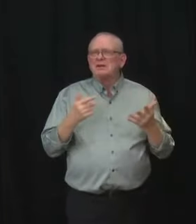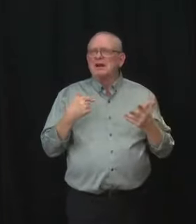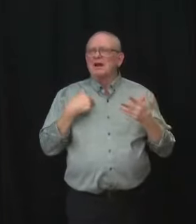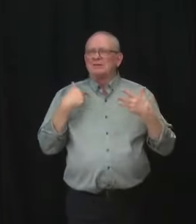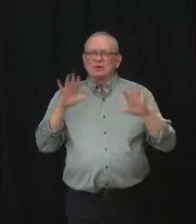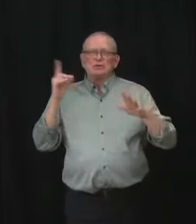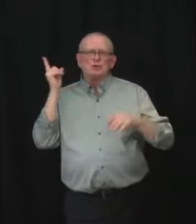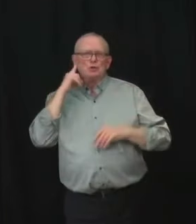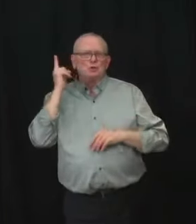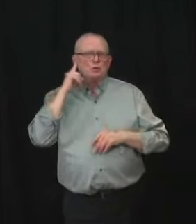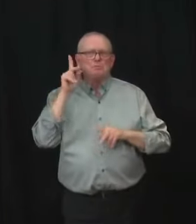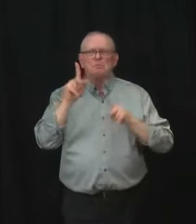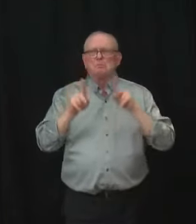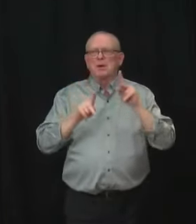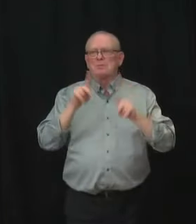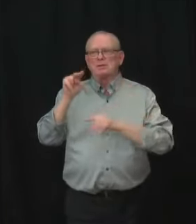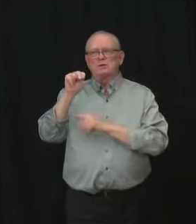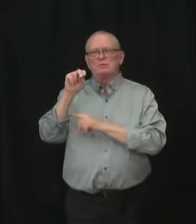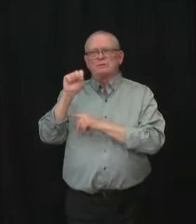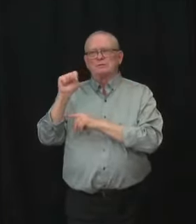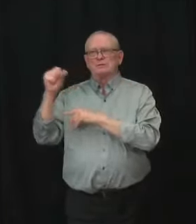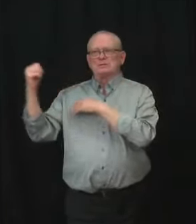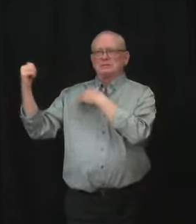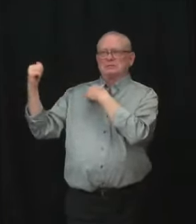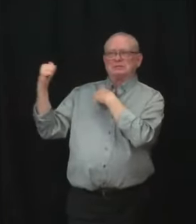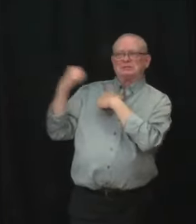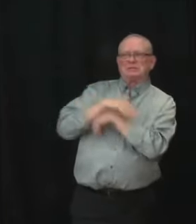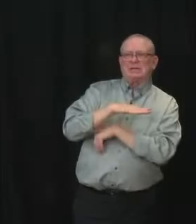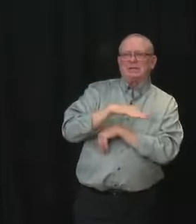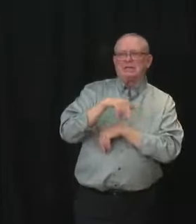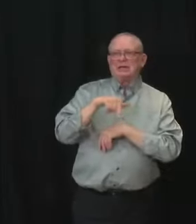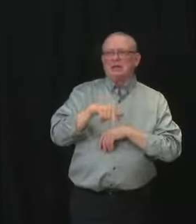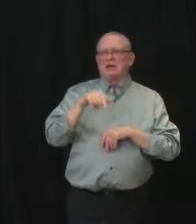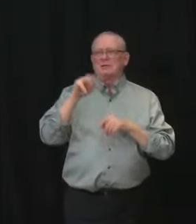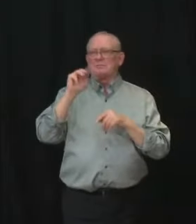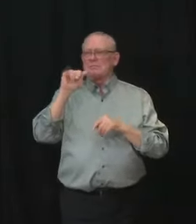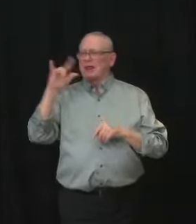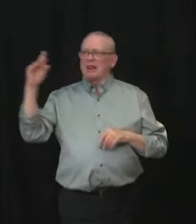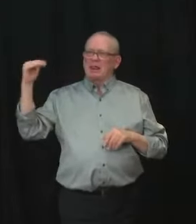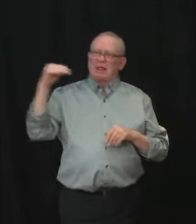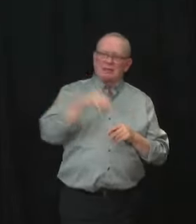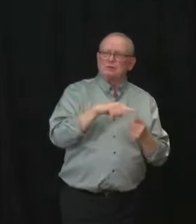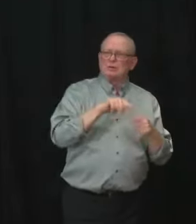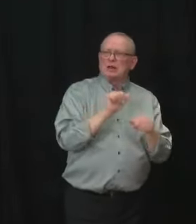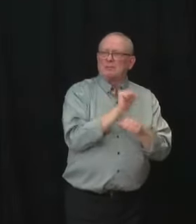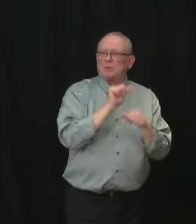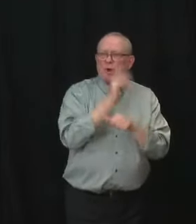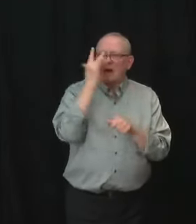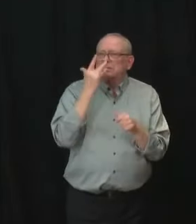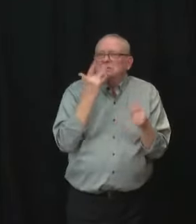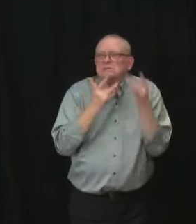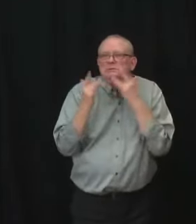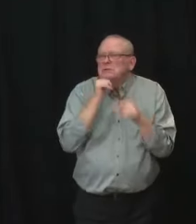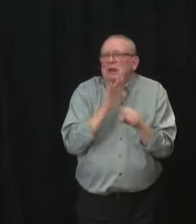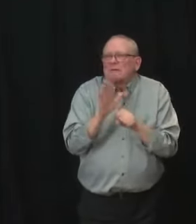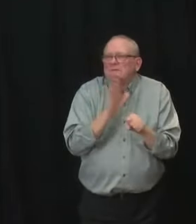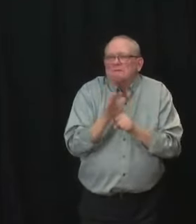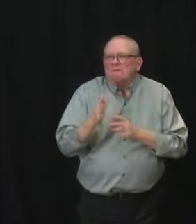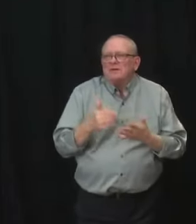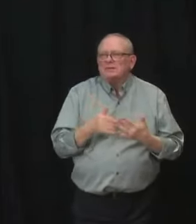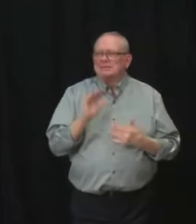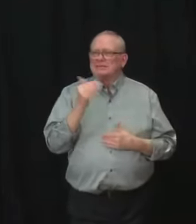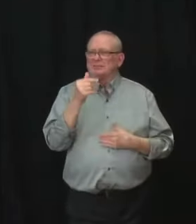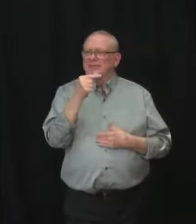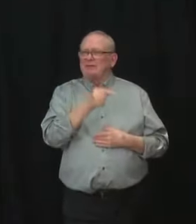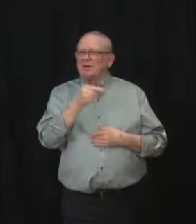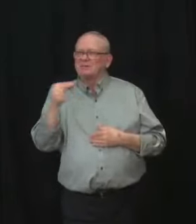And the Fed confirmed that before January, this was on the government of each province to decide how much they'd get and